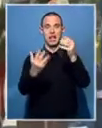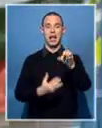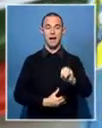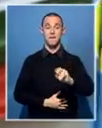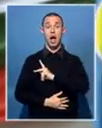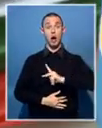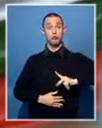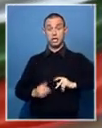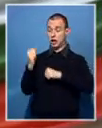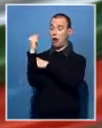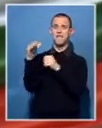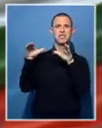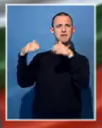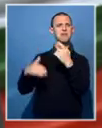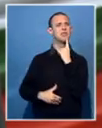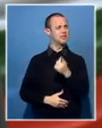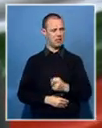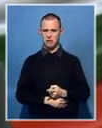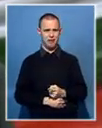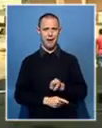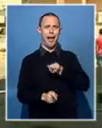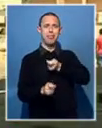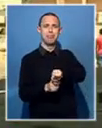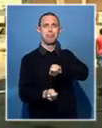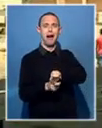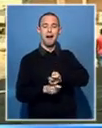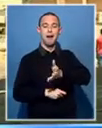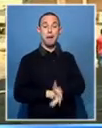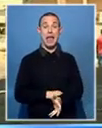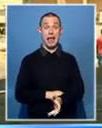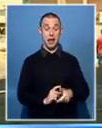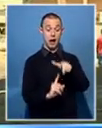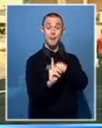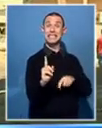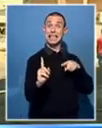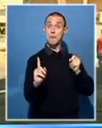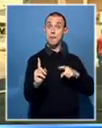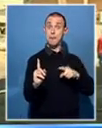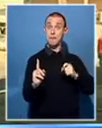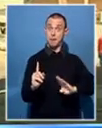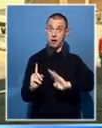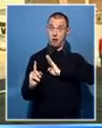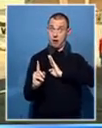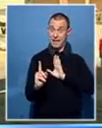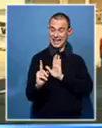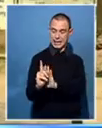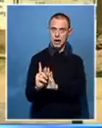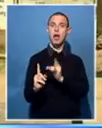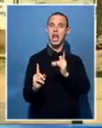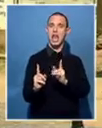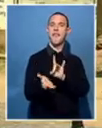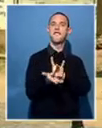office was quick to rubbish the declaration as a joke. Nyombara was fired as intelligence chief in February.